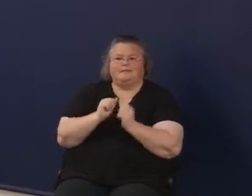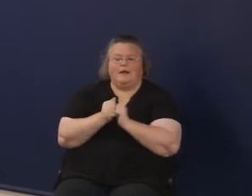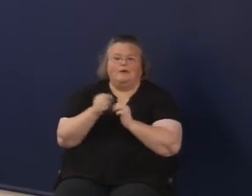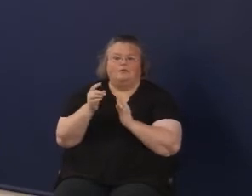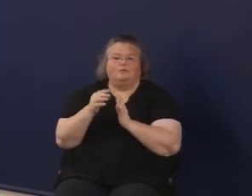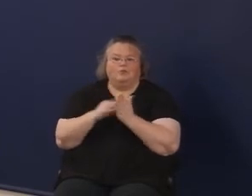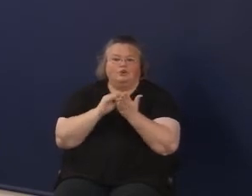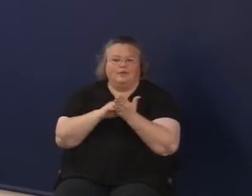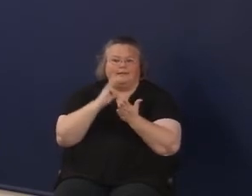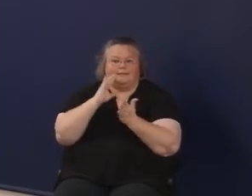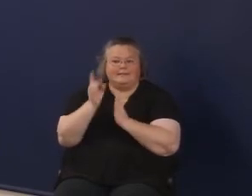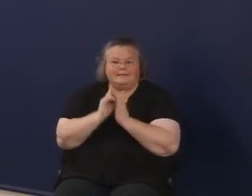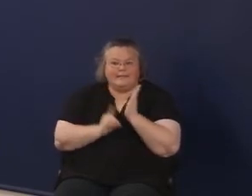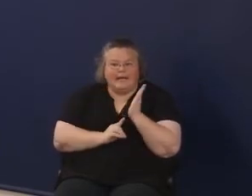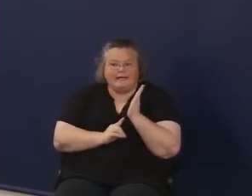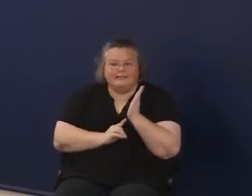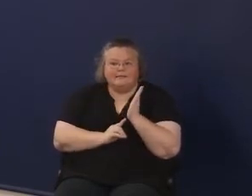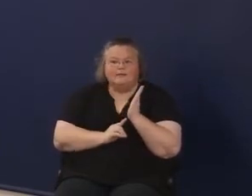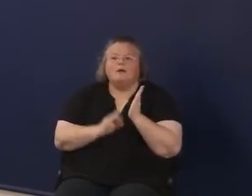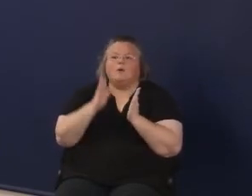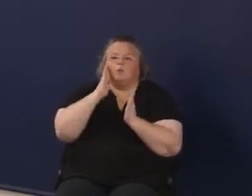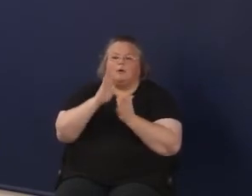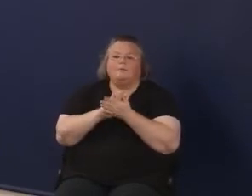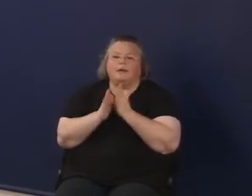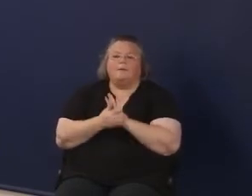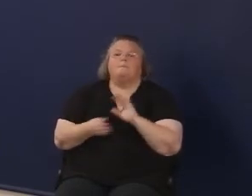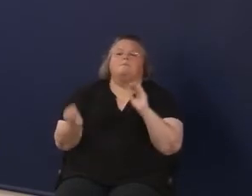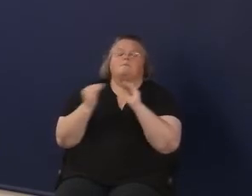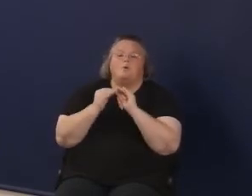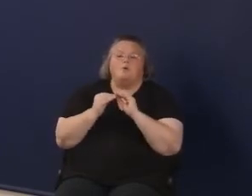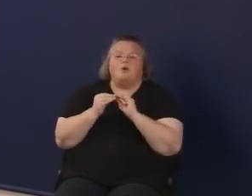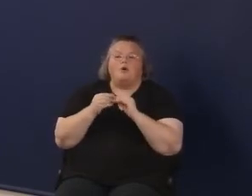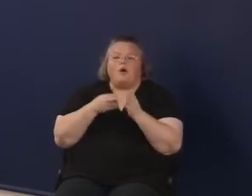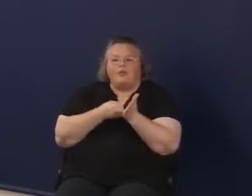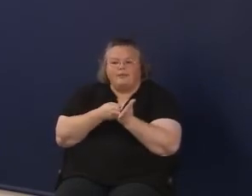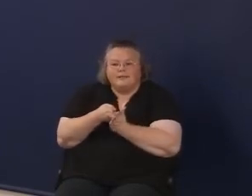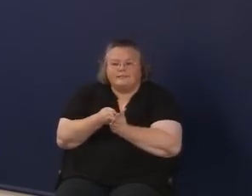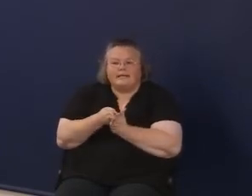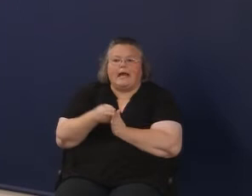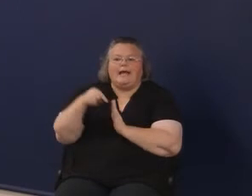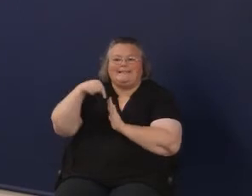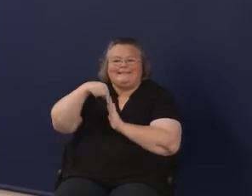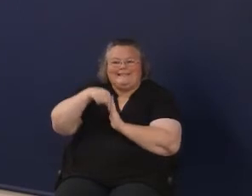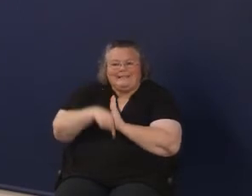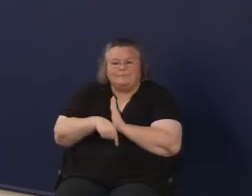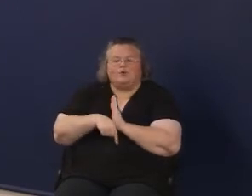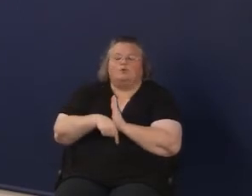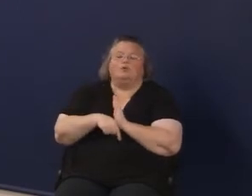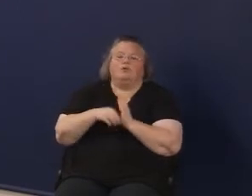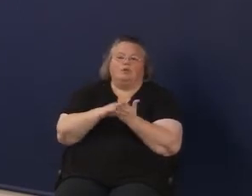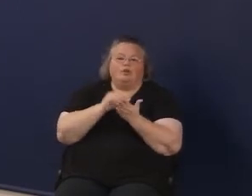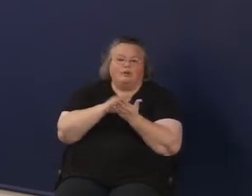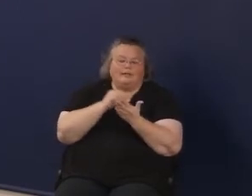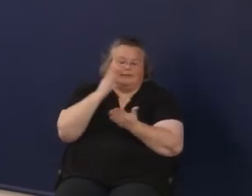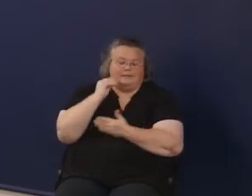I think it's going to wind up being a more authentic, deeper learning experience for students. Which is what we